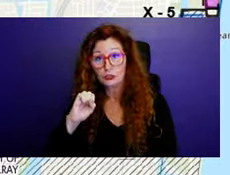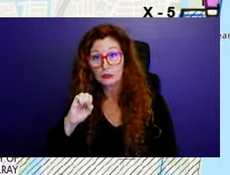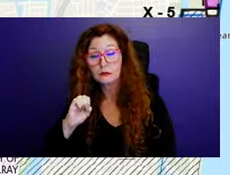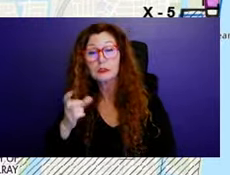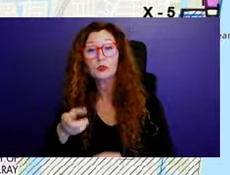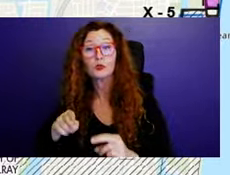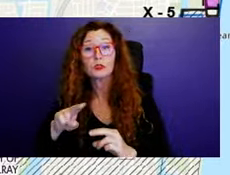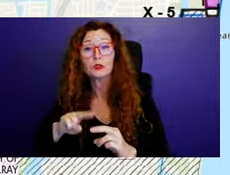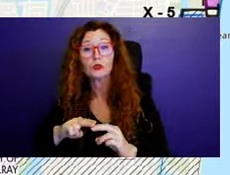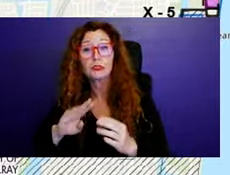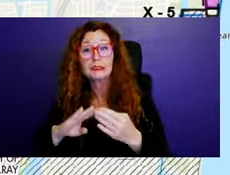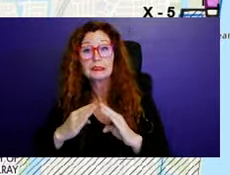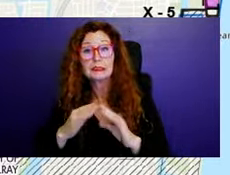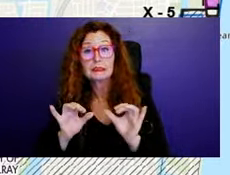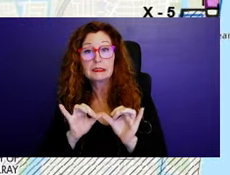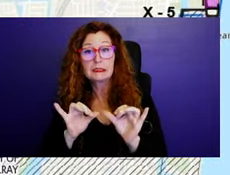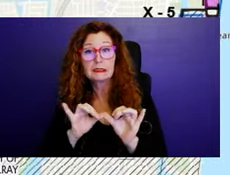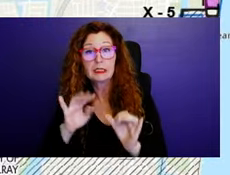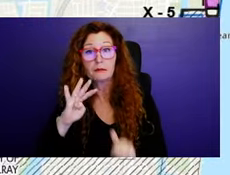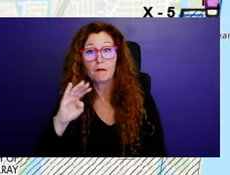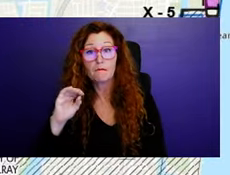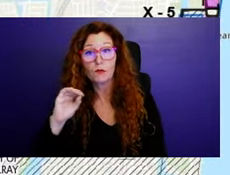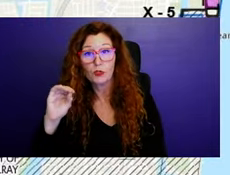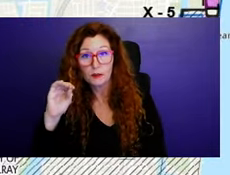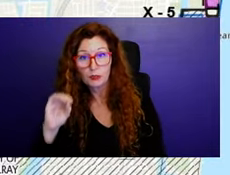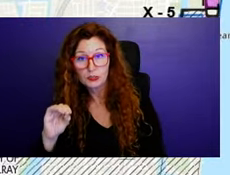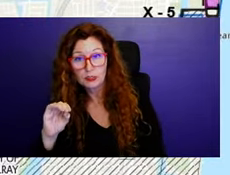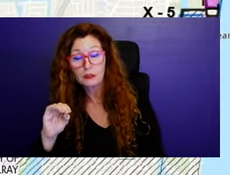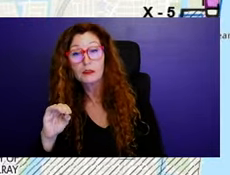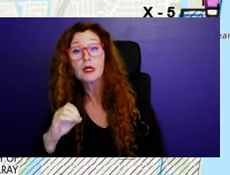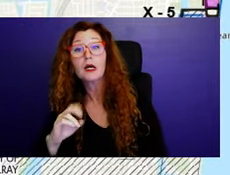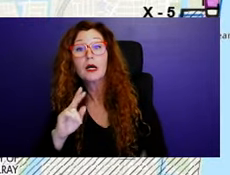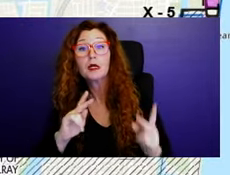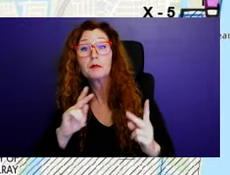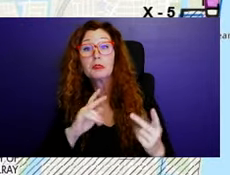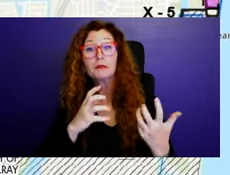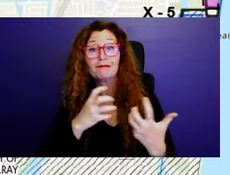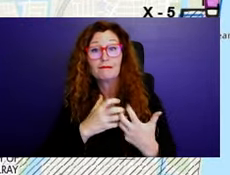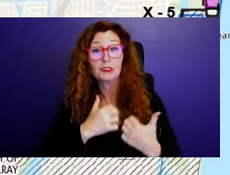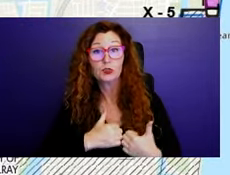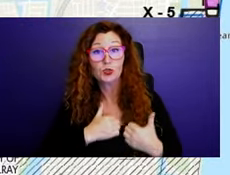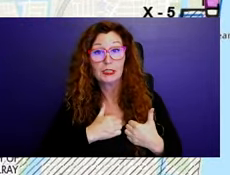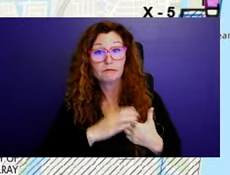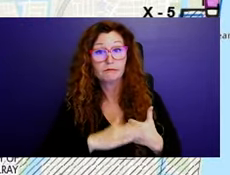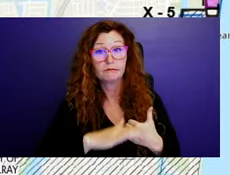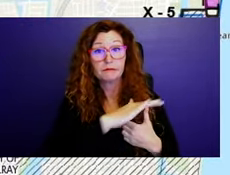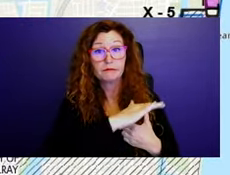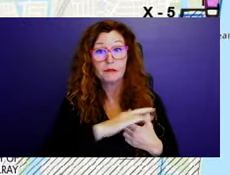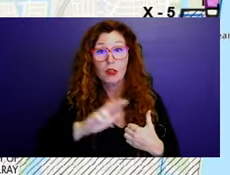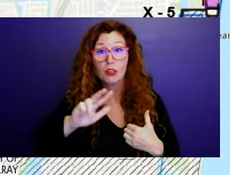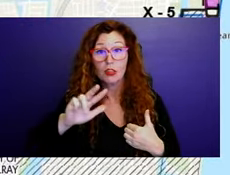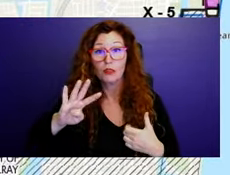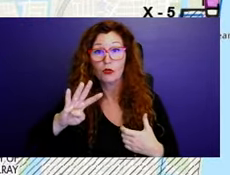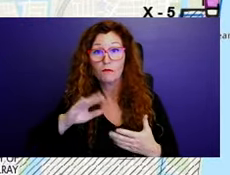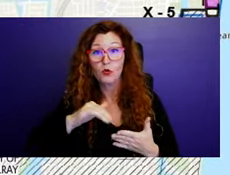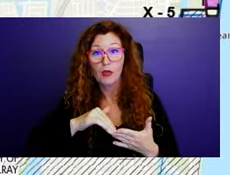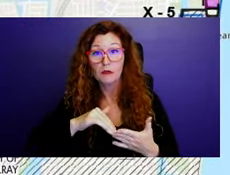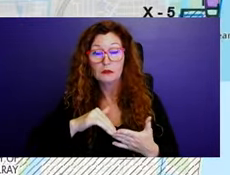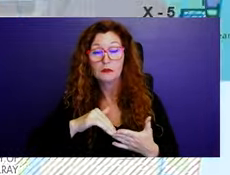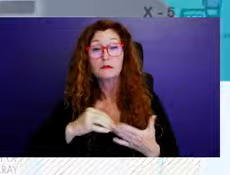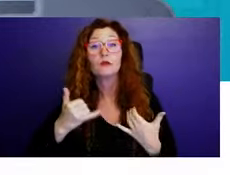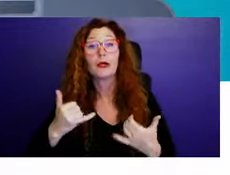a total population of 34,000 people, um, on top of our existing 84,000 people approximately.